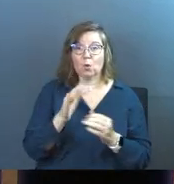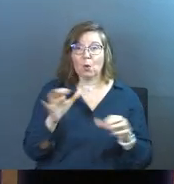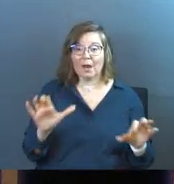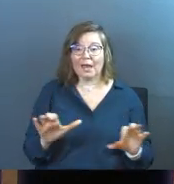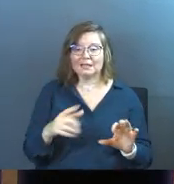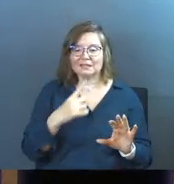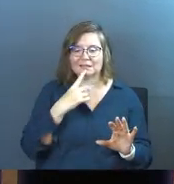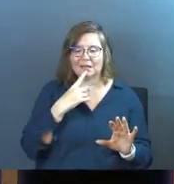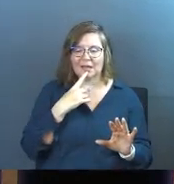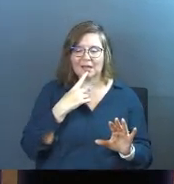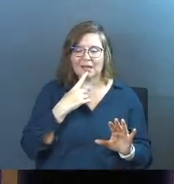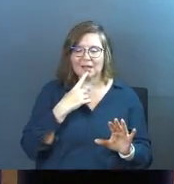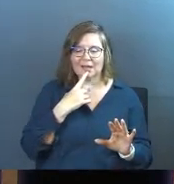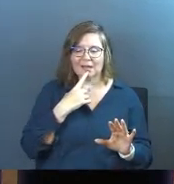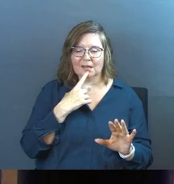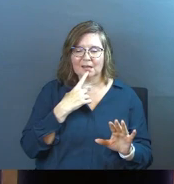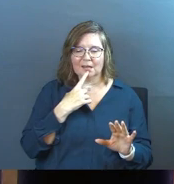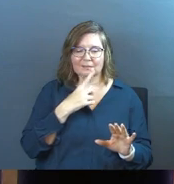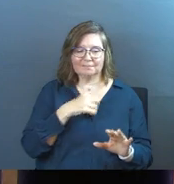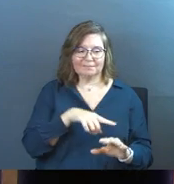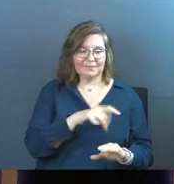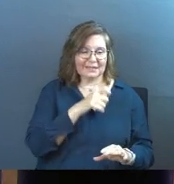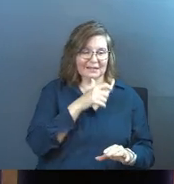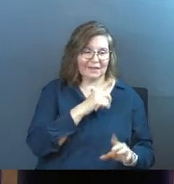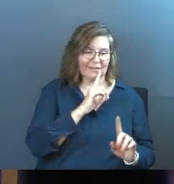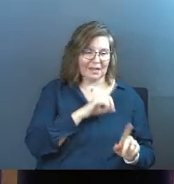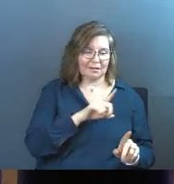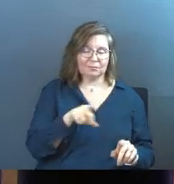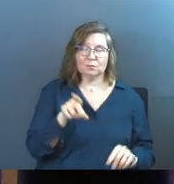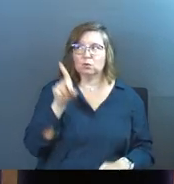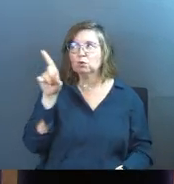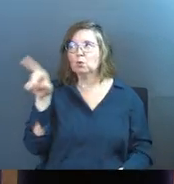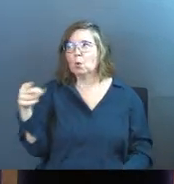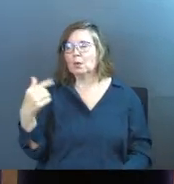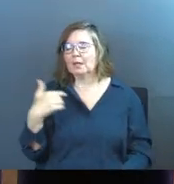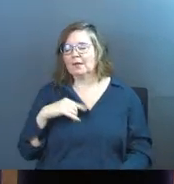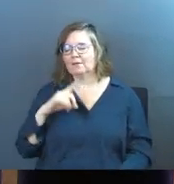actions, say, they don't have the answers for me. Only you do.